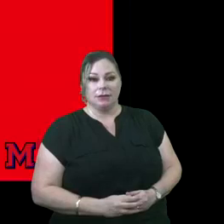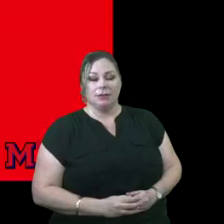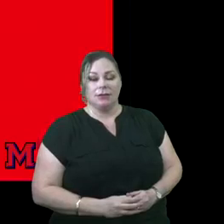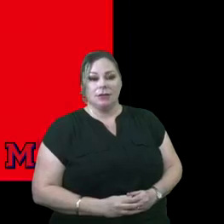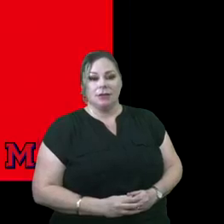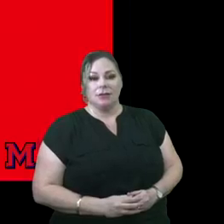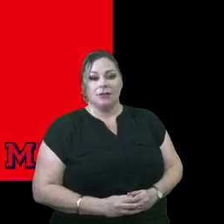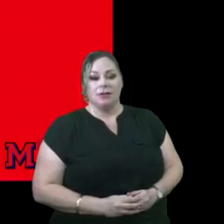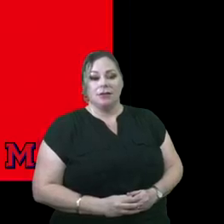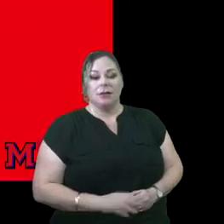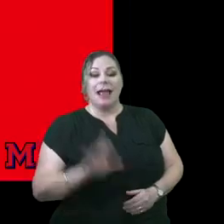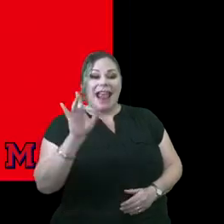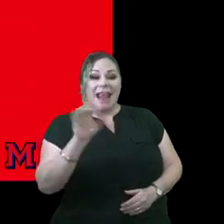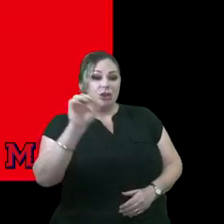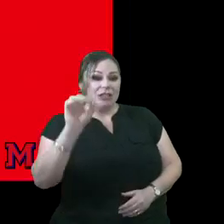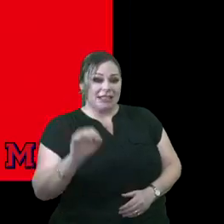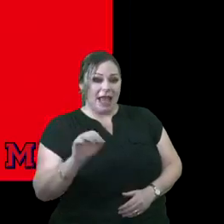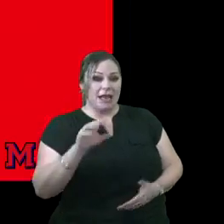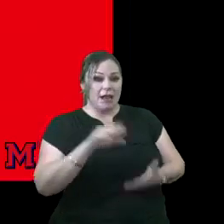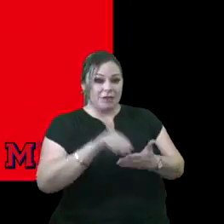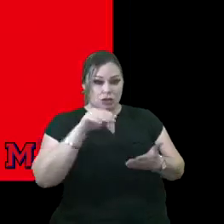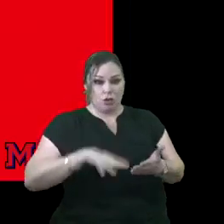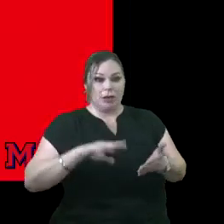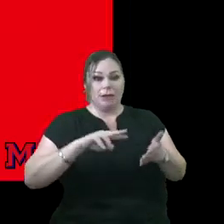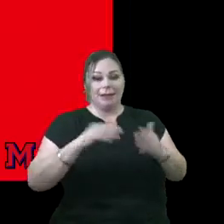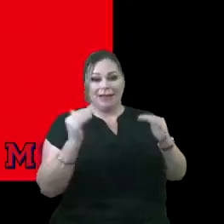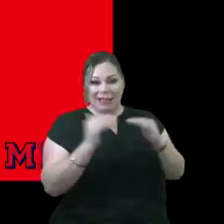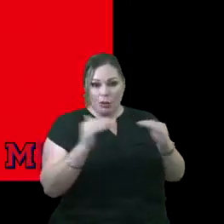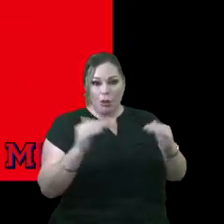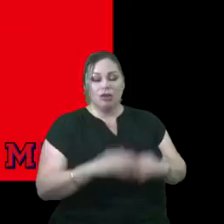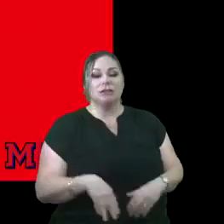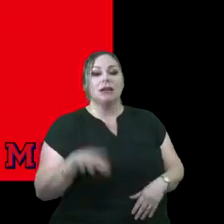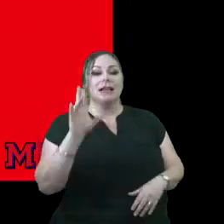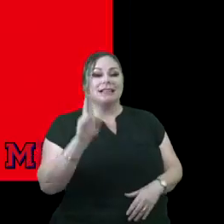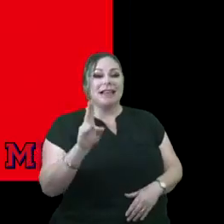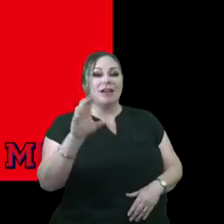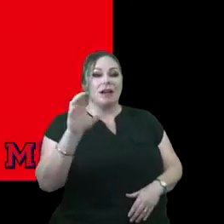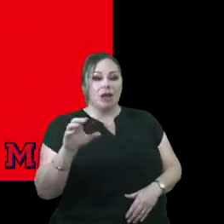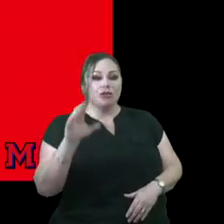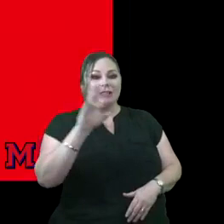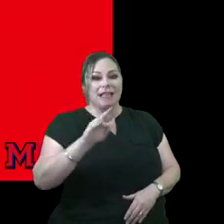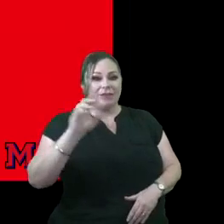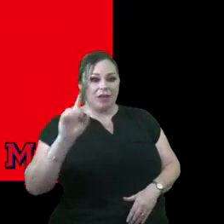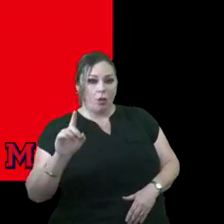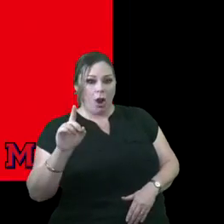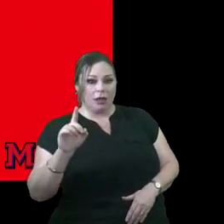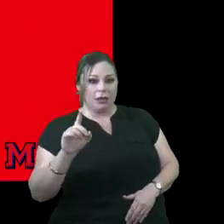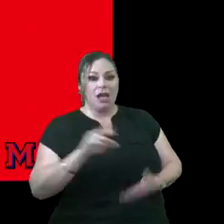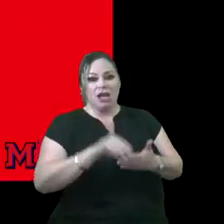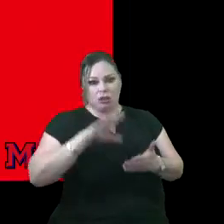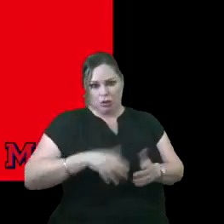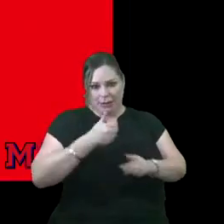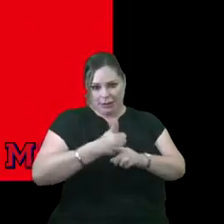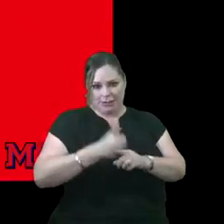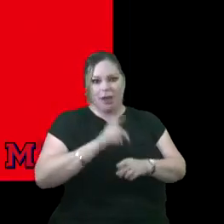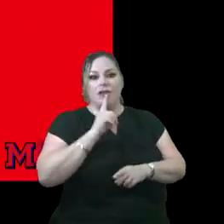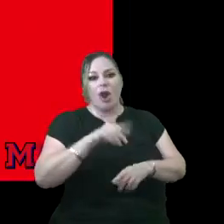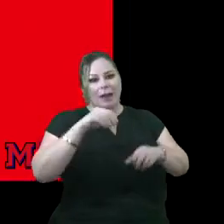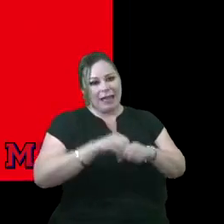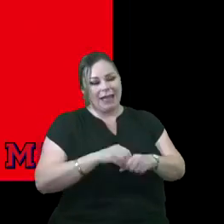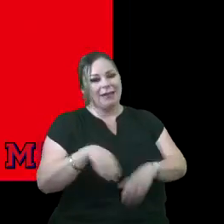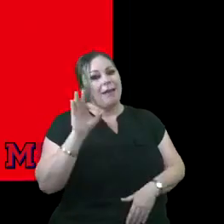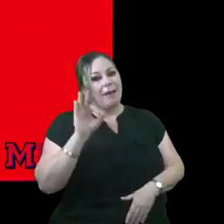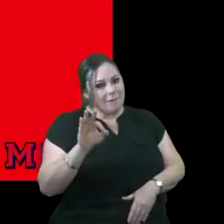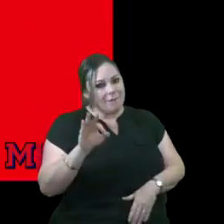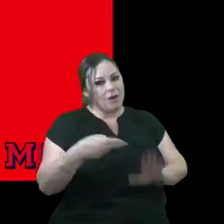that we have 8% of our scholars which is the equivalent of 771 scholars who are currently sitting